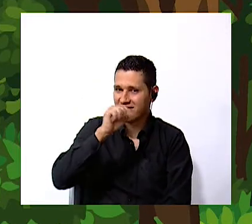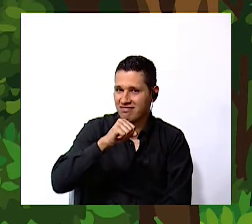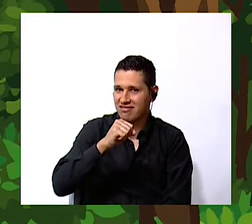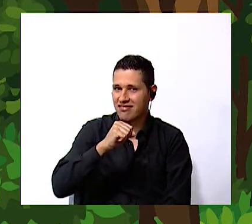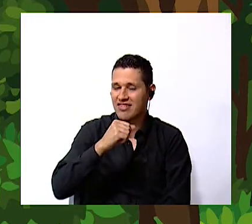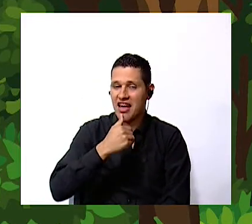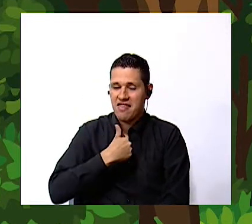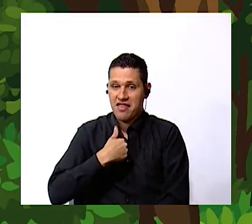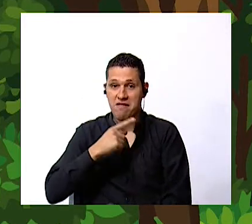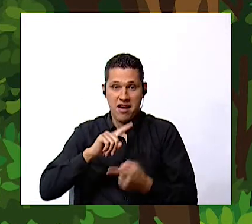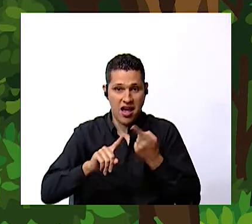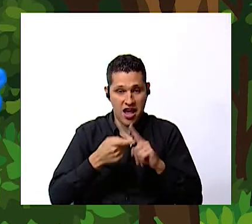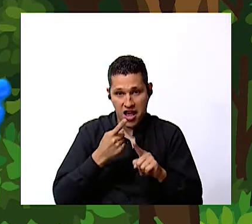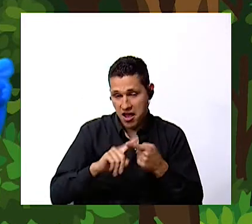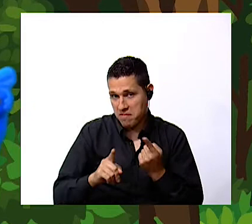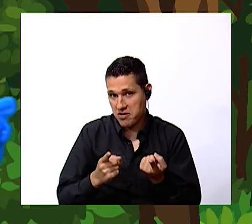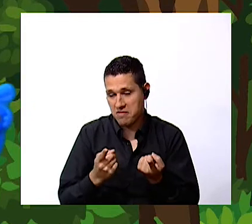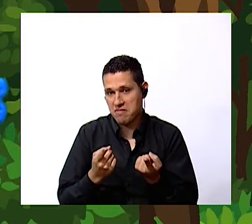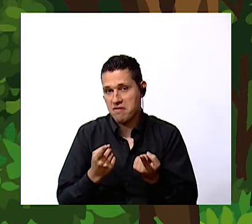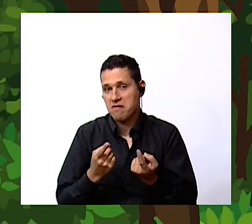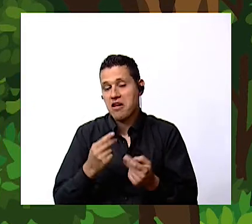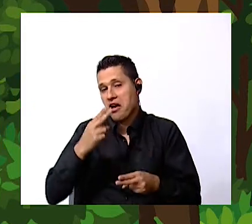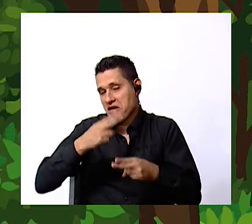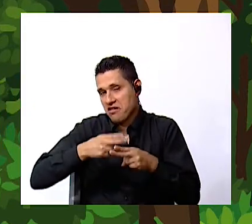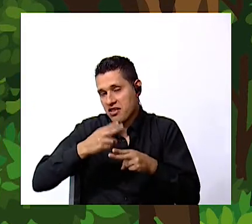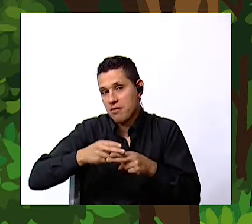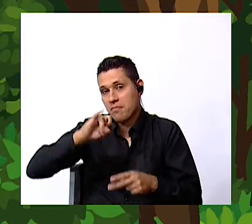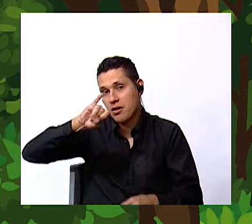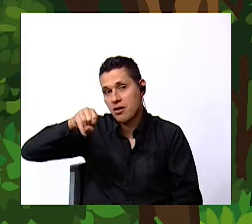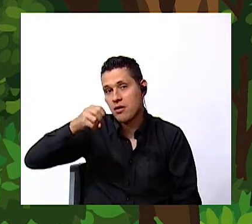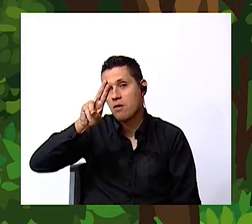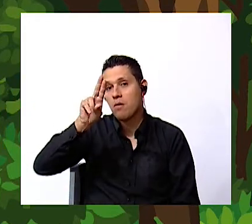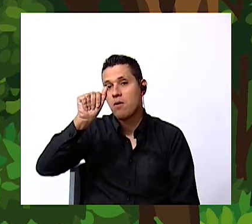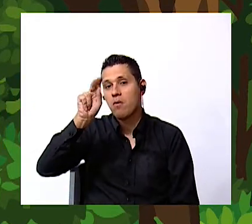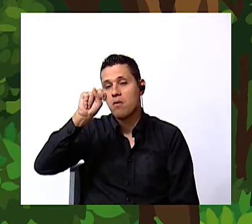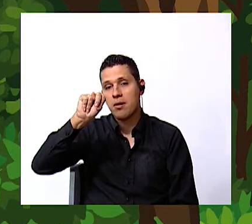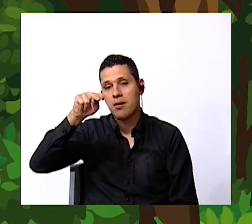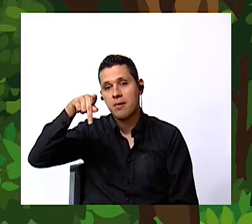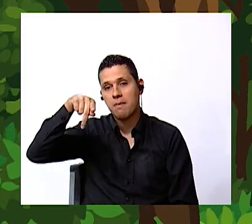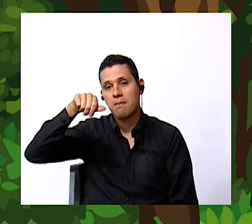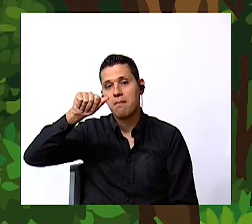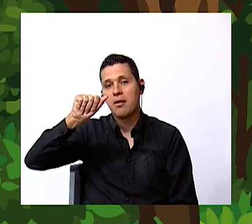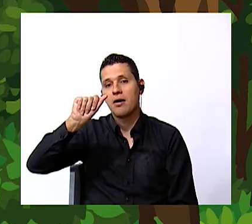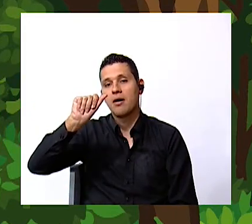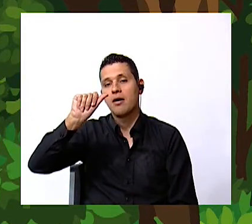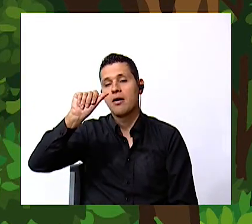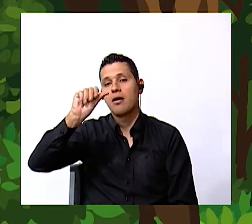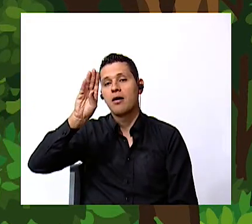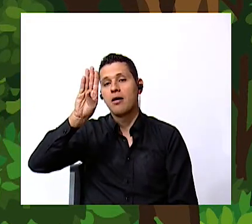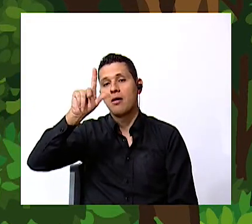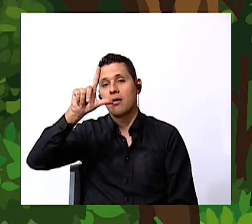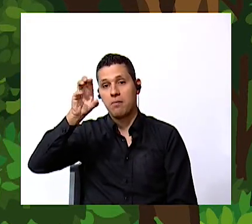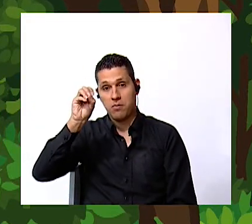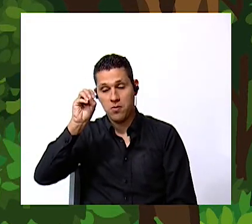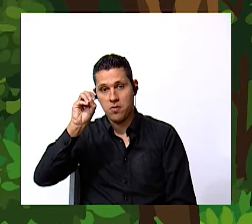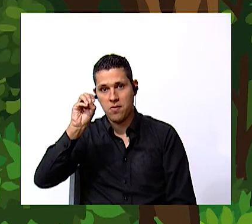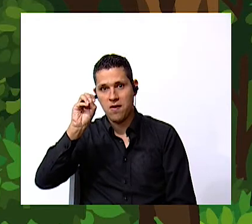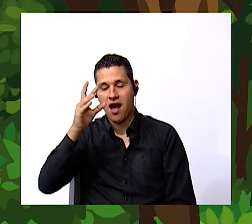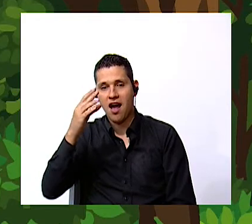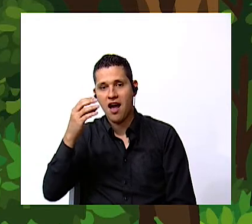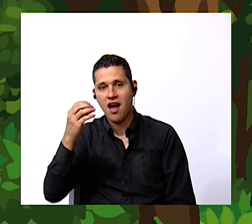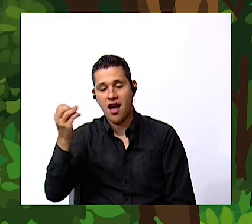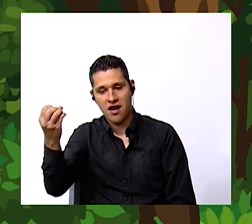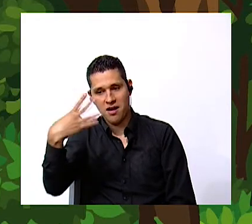have a friend his name is juan pablo garro vargas and he sent a video about